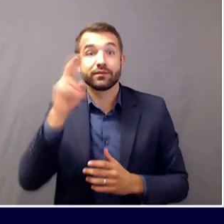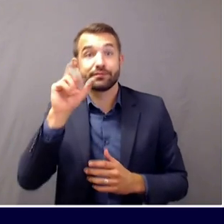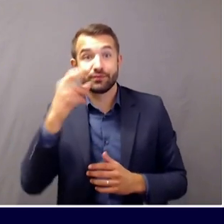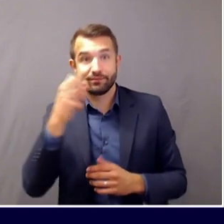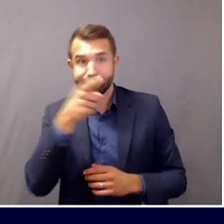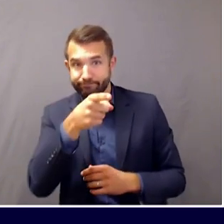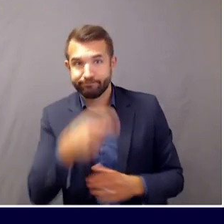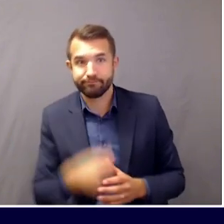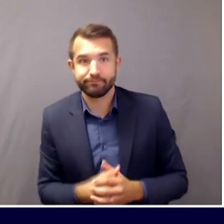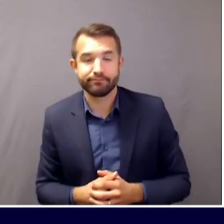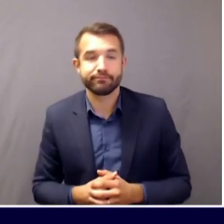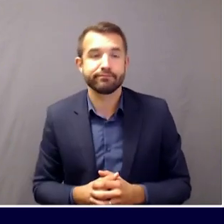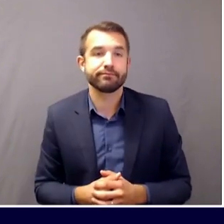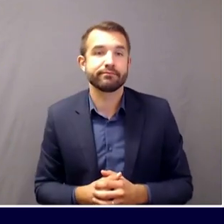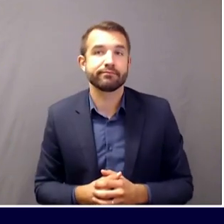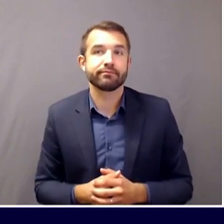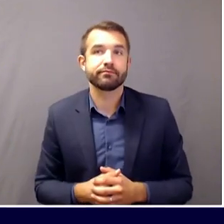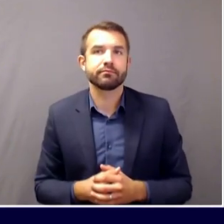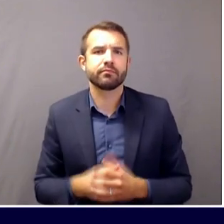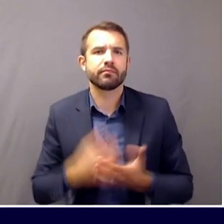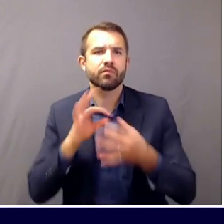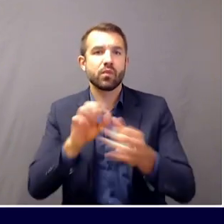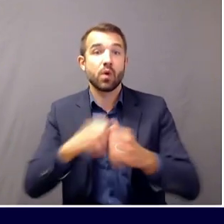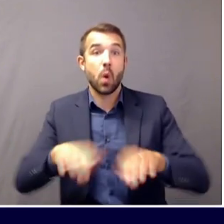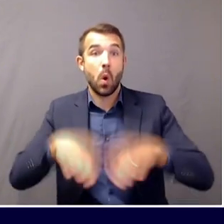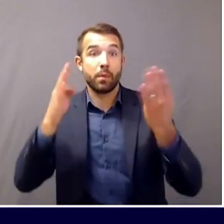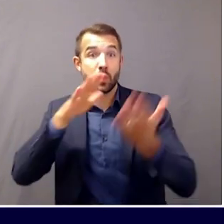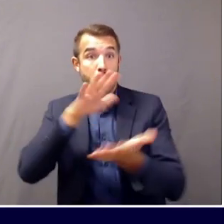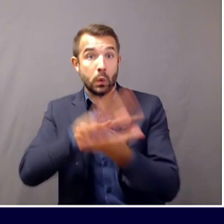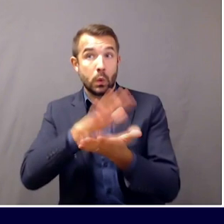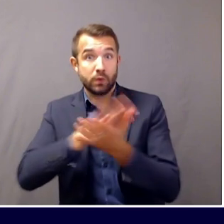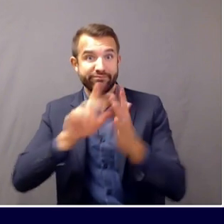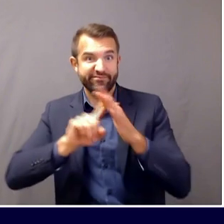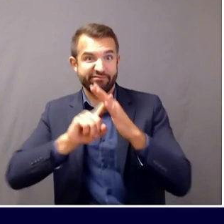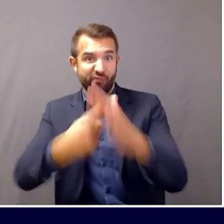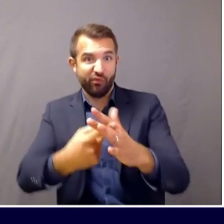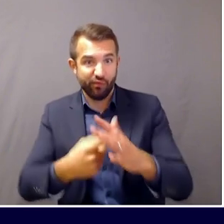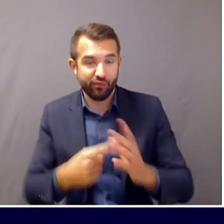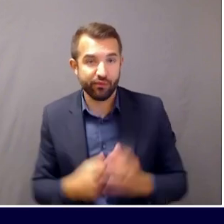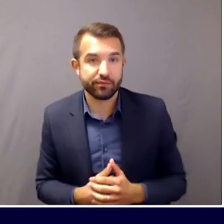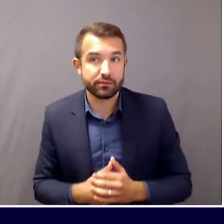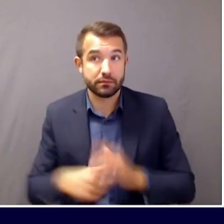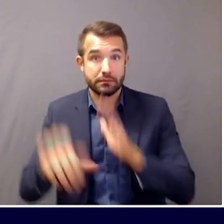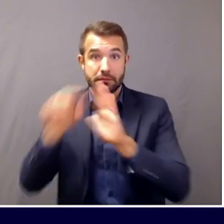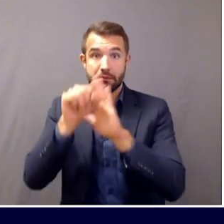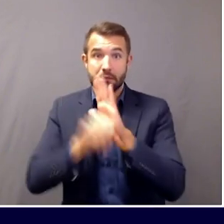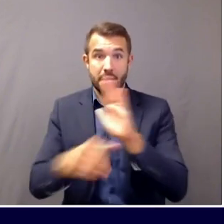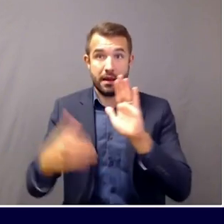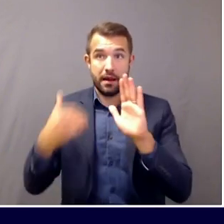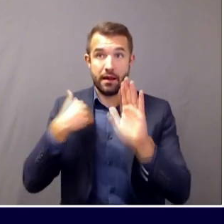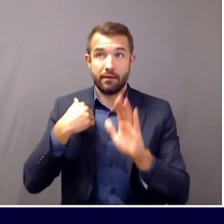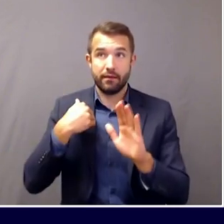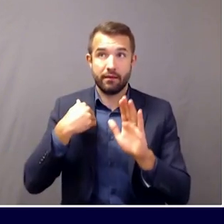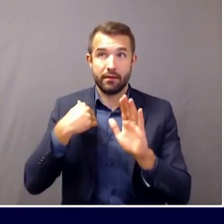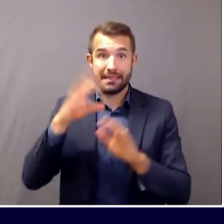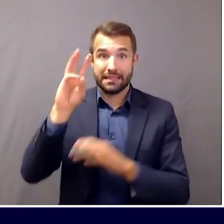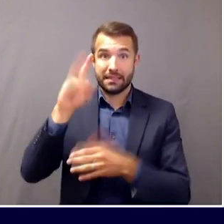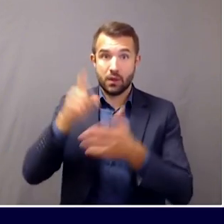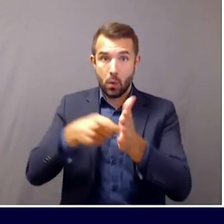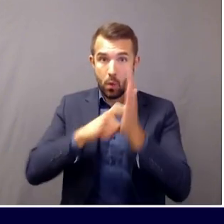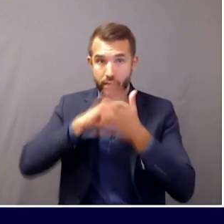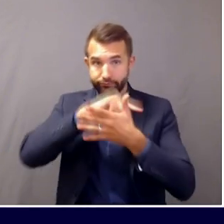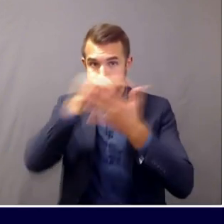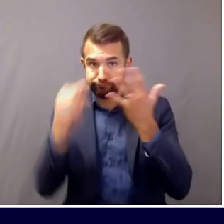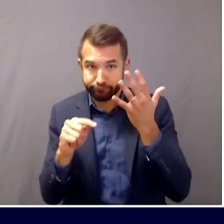school and with the state's six requirements for reopening schools, one of them includes the return to school after illness